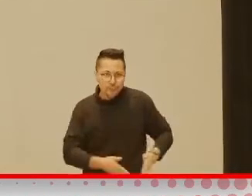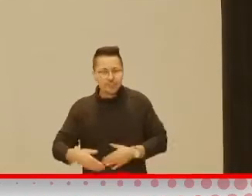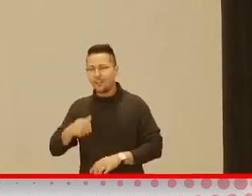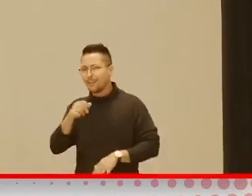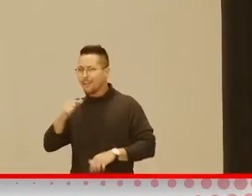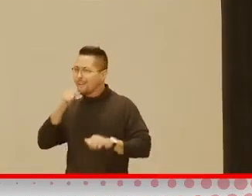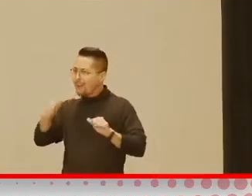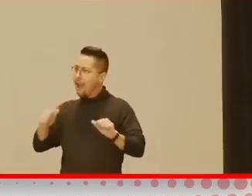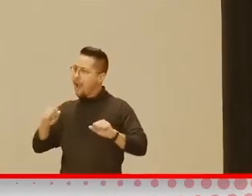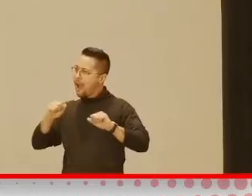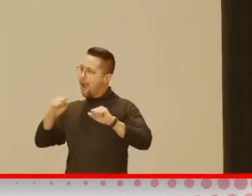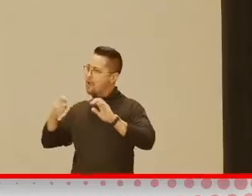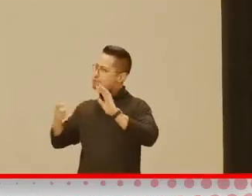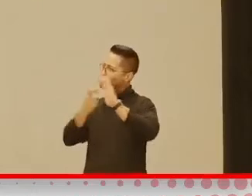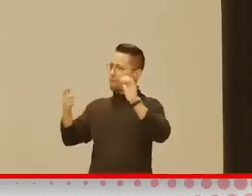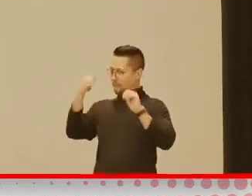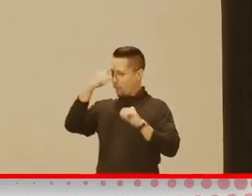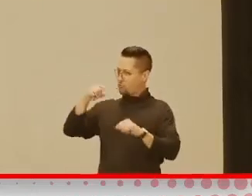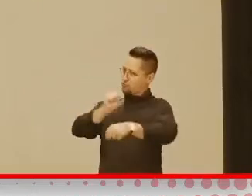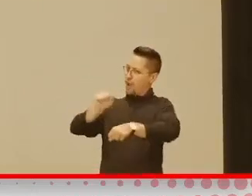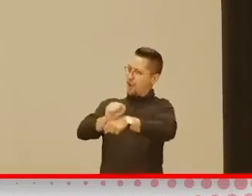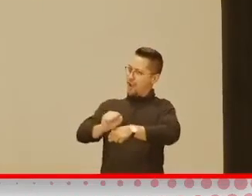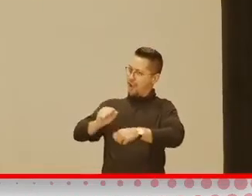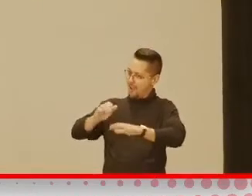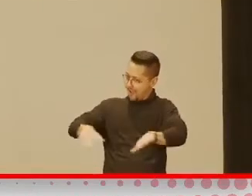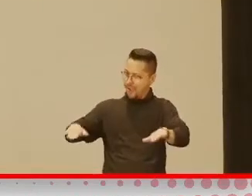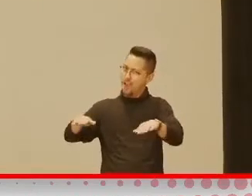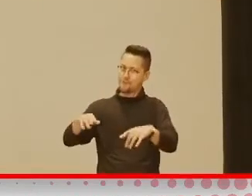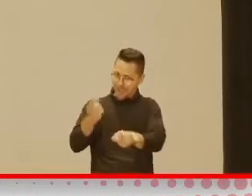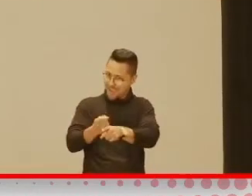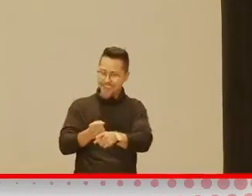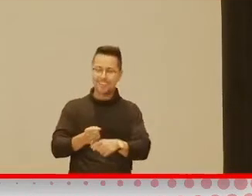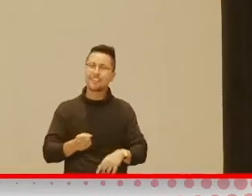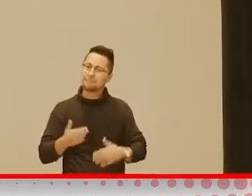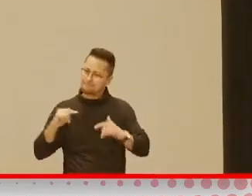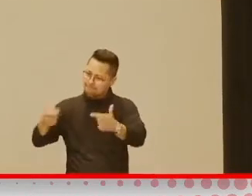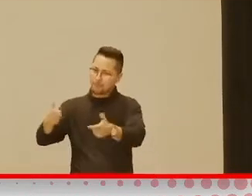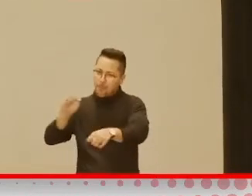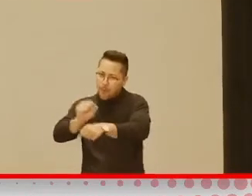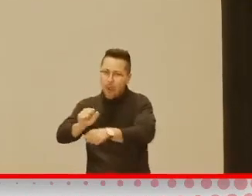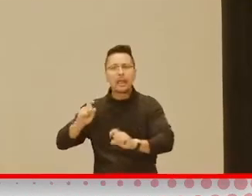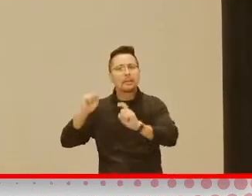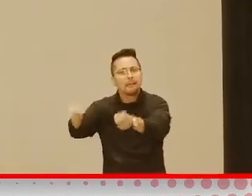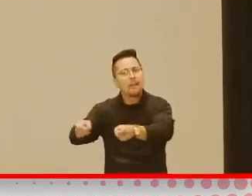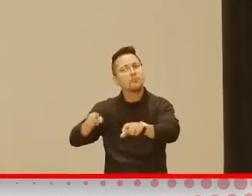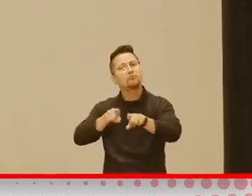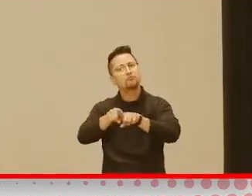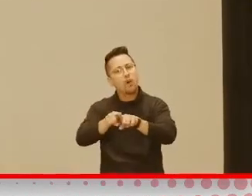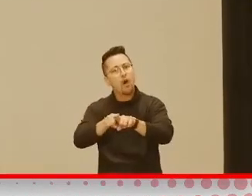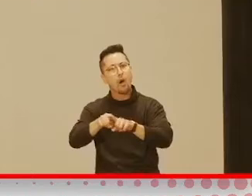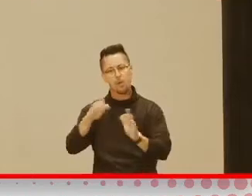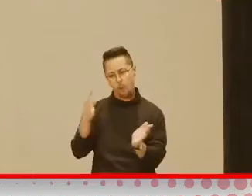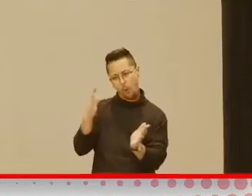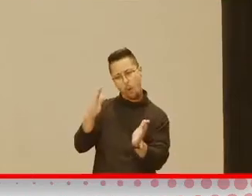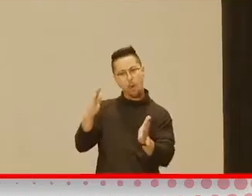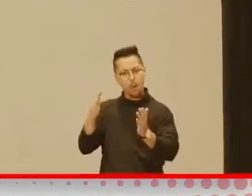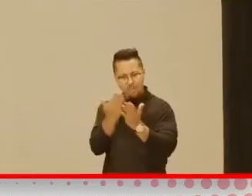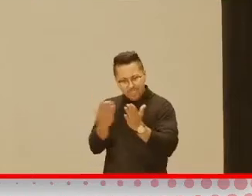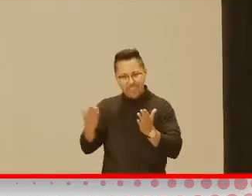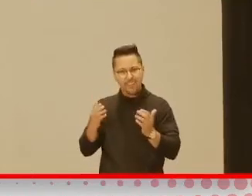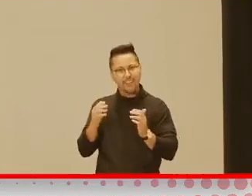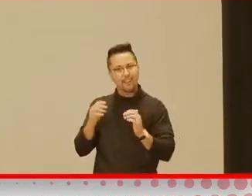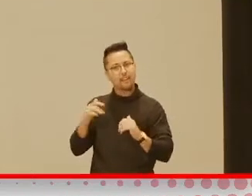right? Put them to work. Let them, you know, give them the socks. Give them, you know, the small objects that can help them be